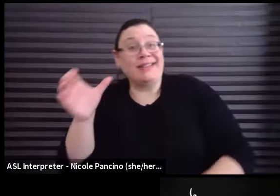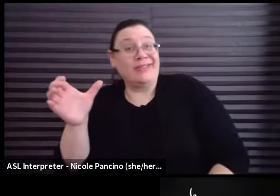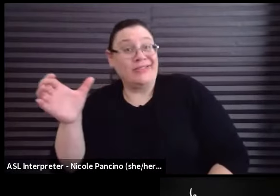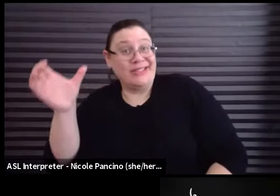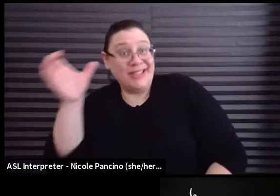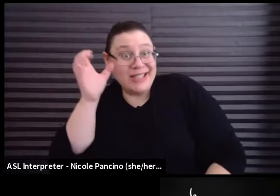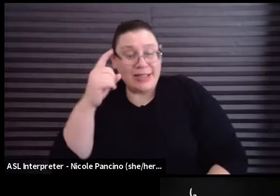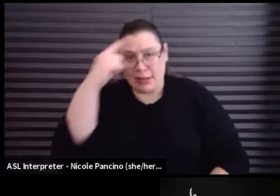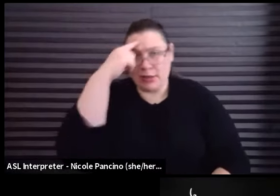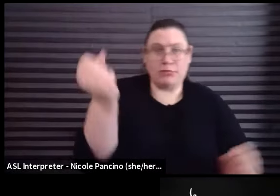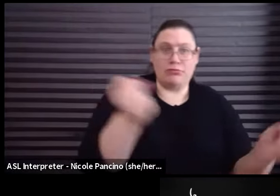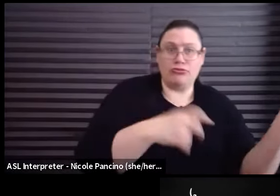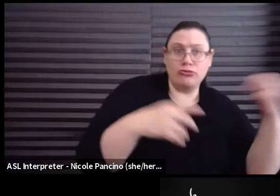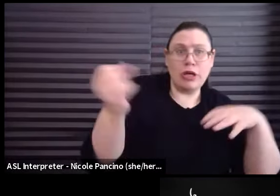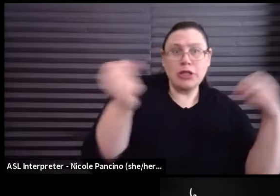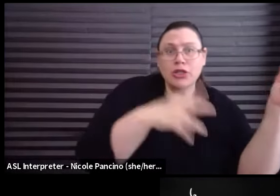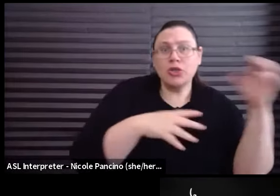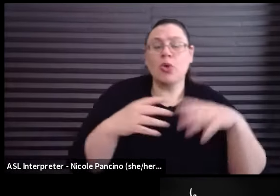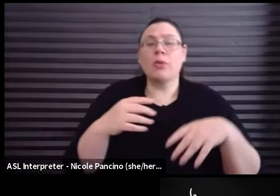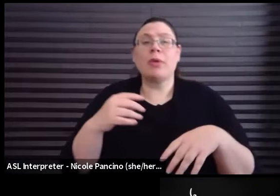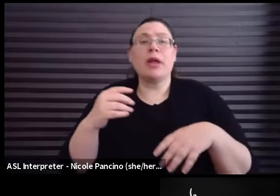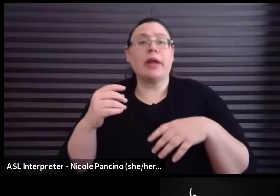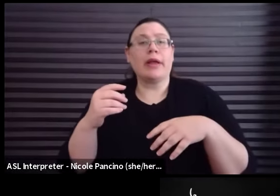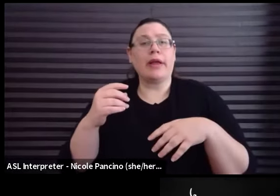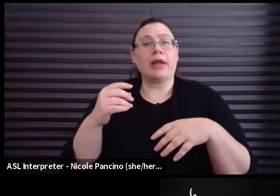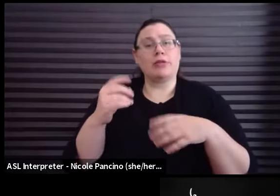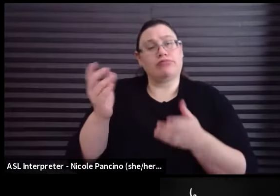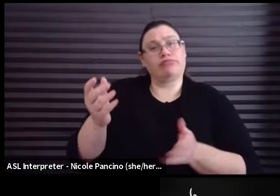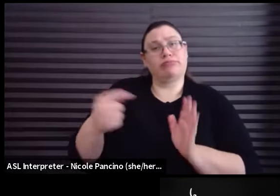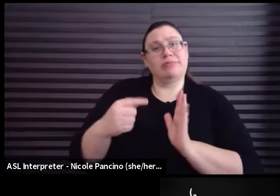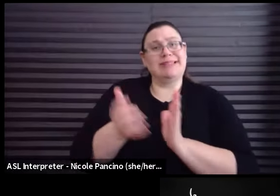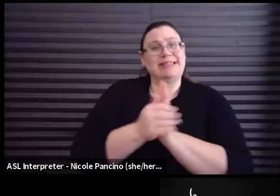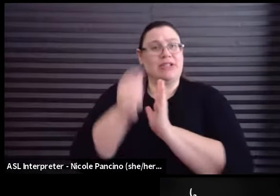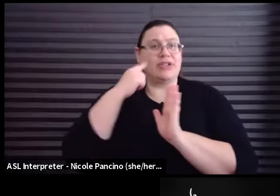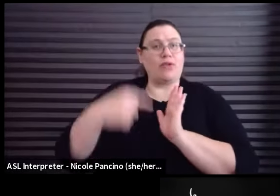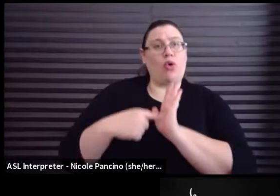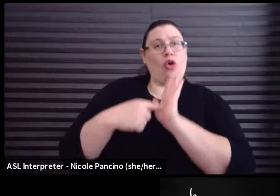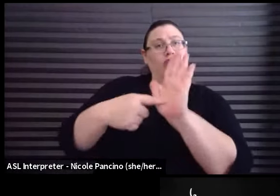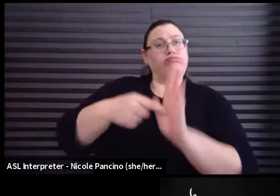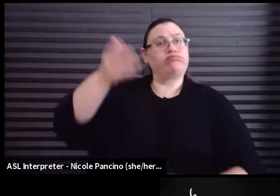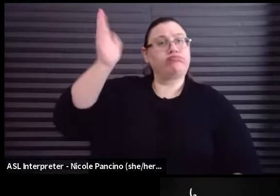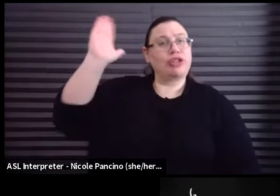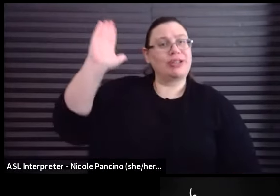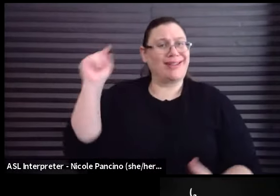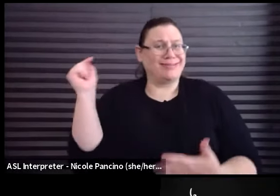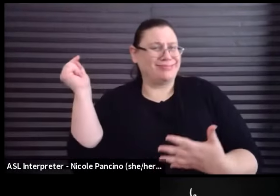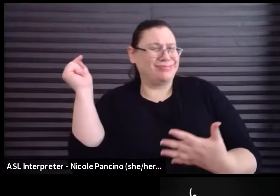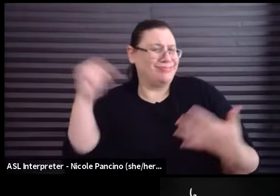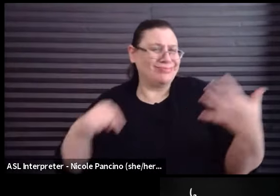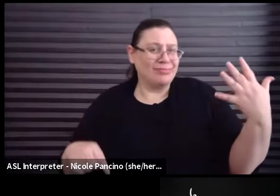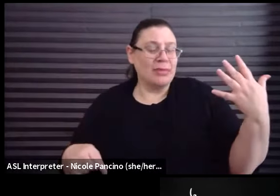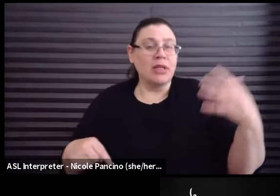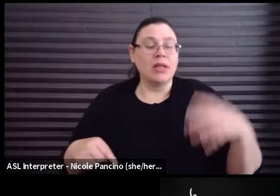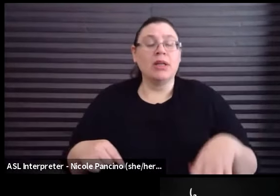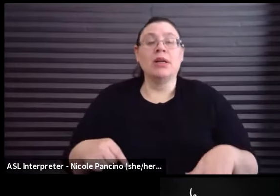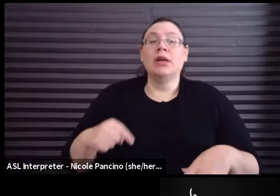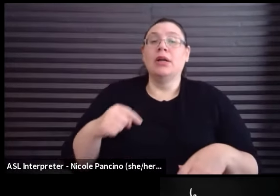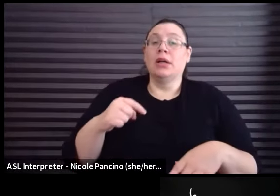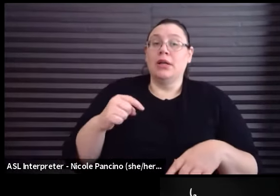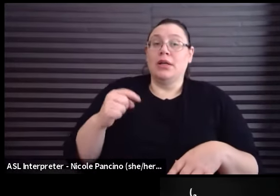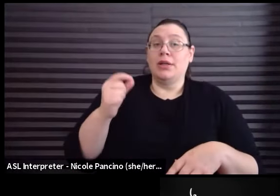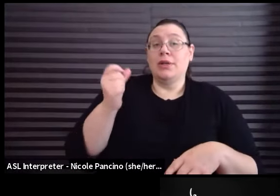brainstorming, presentational skills, and so, so much more. So, while generally improving